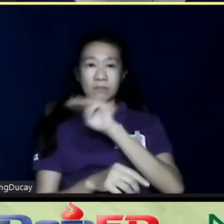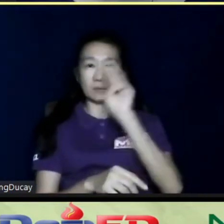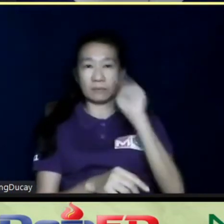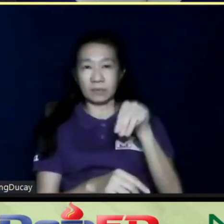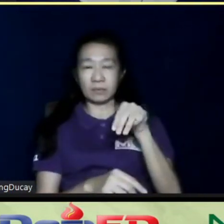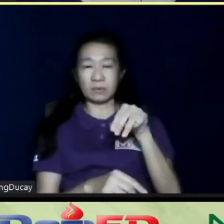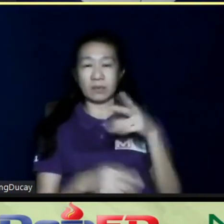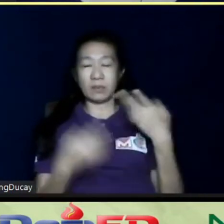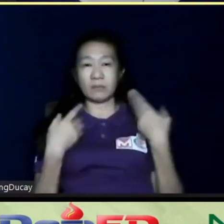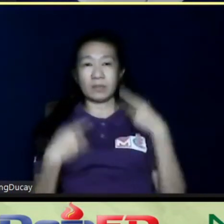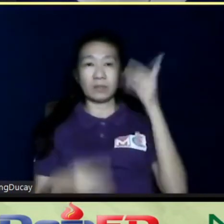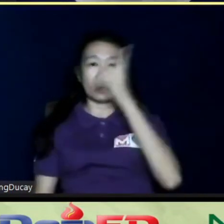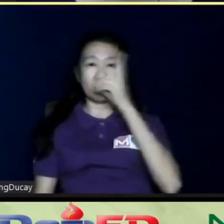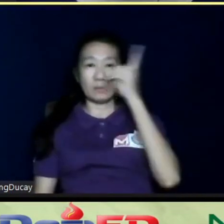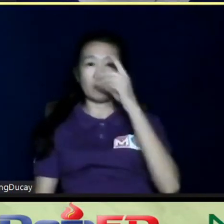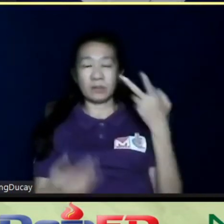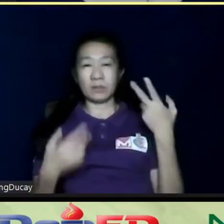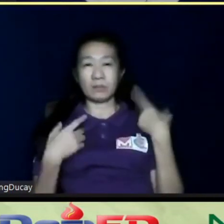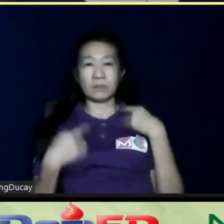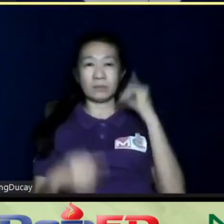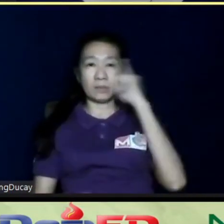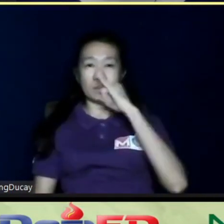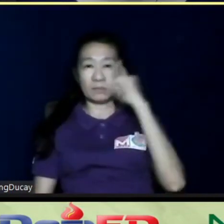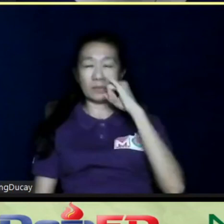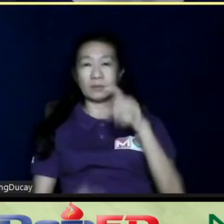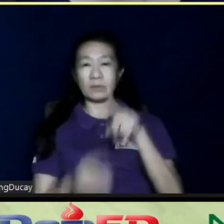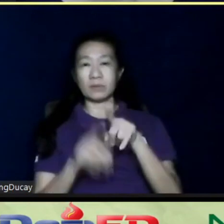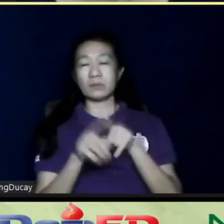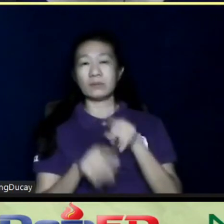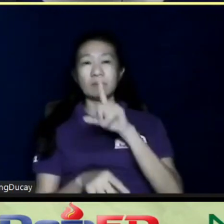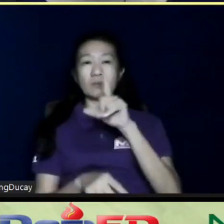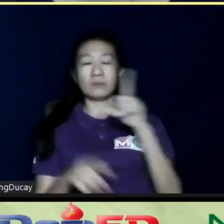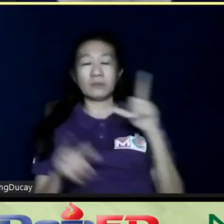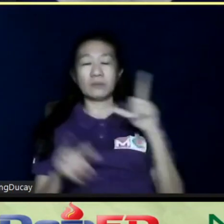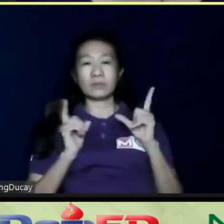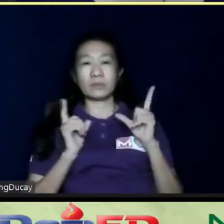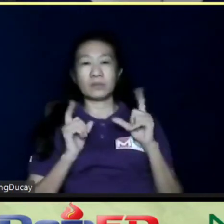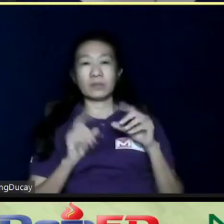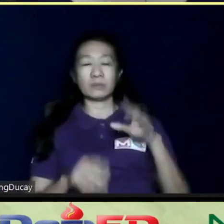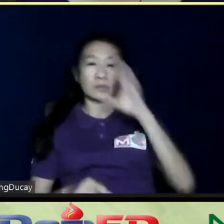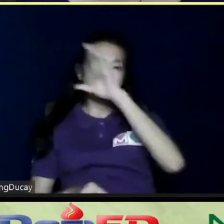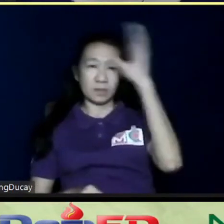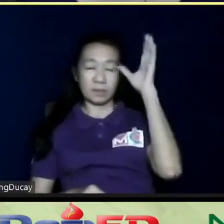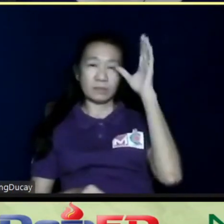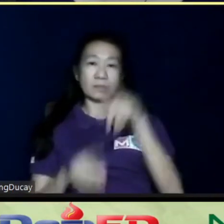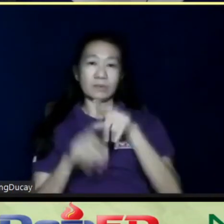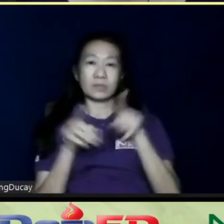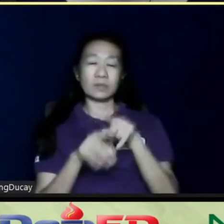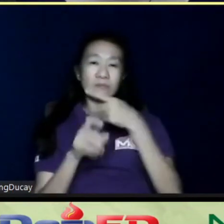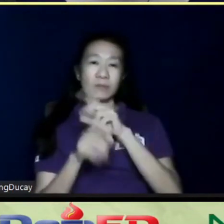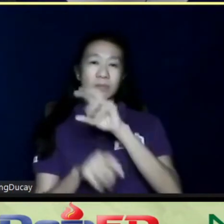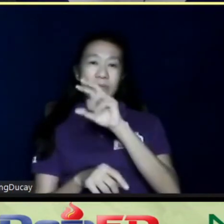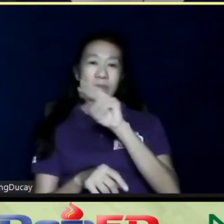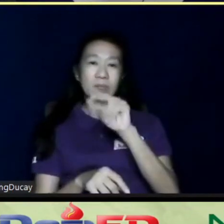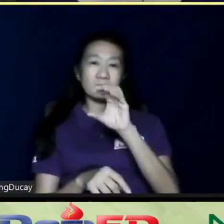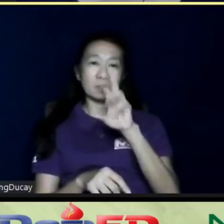Davao, we have Iloilo, we have Laguna, we have Cavite, we also have from NCR, but they're from all